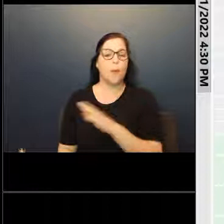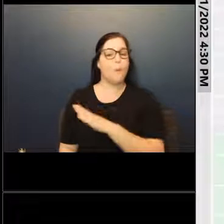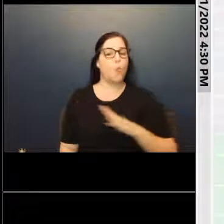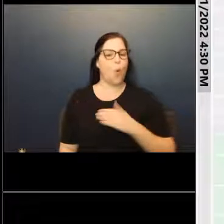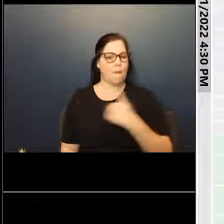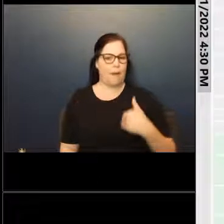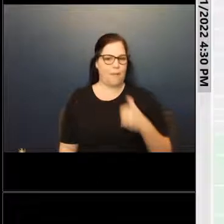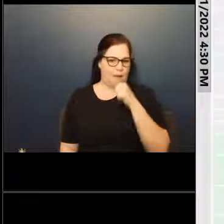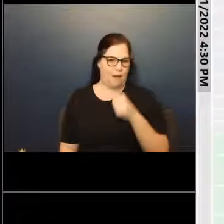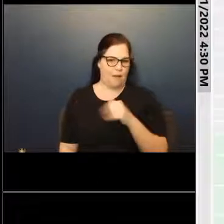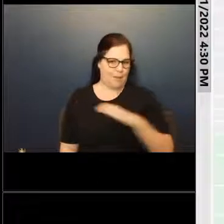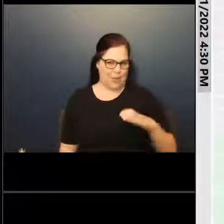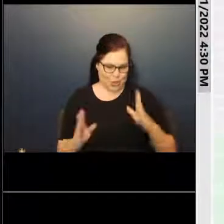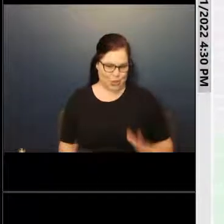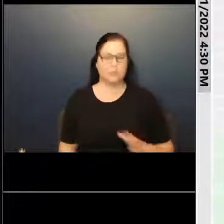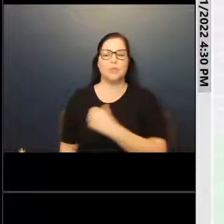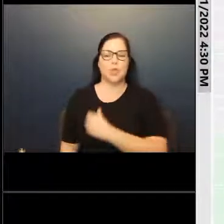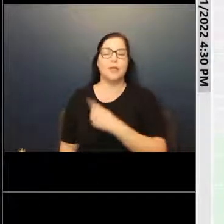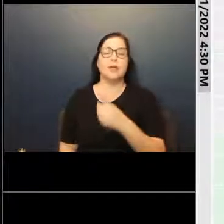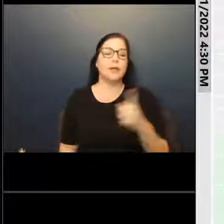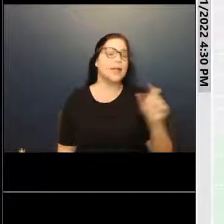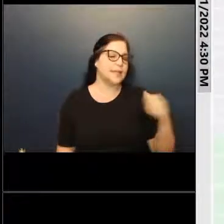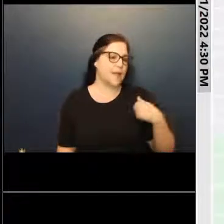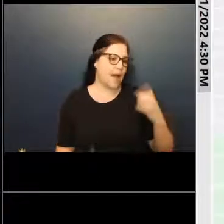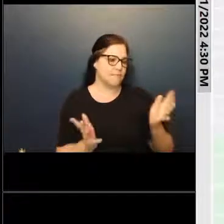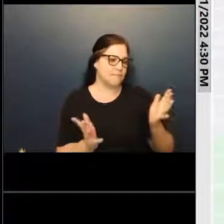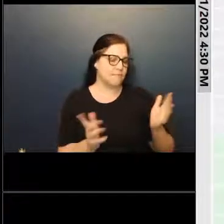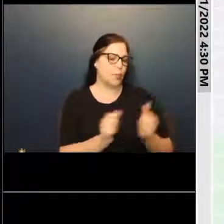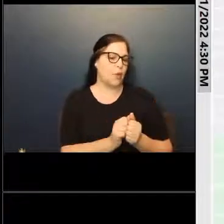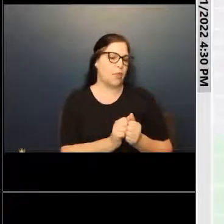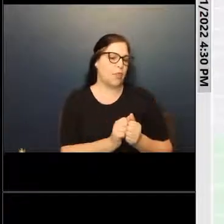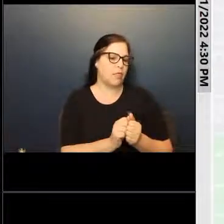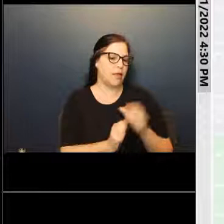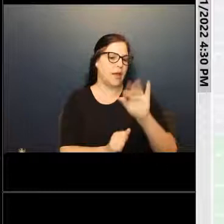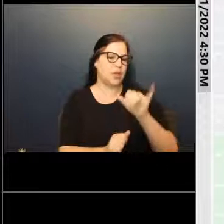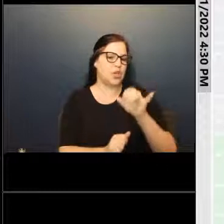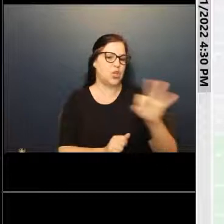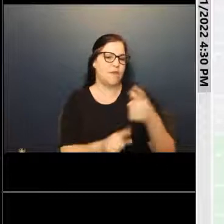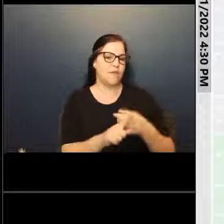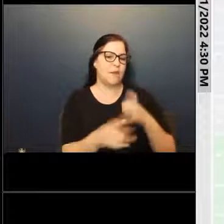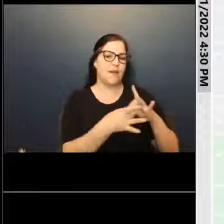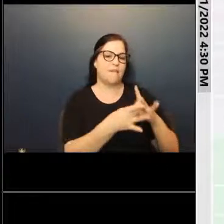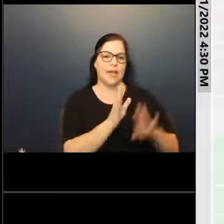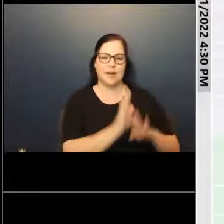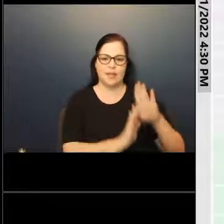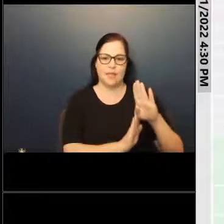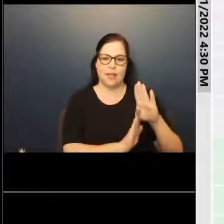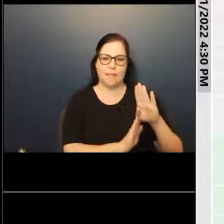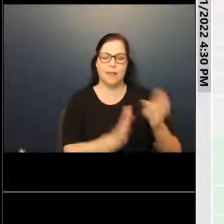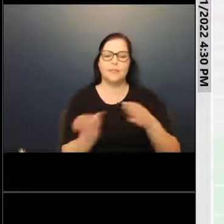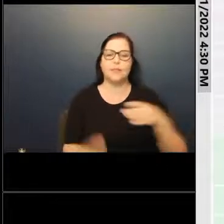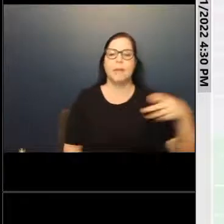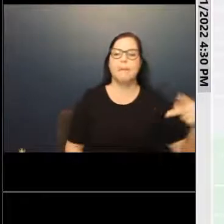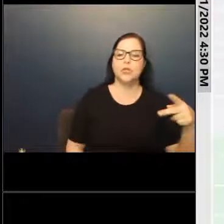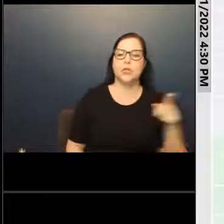apologies. Thank you. I did have a conversation with Jeff of Affiliated Development. Board Member Penserga.